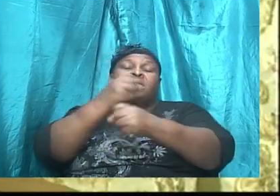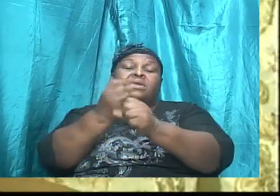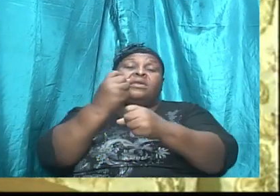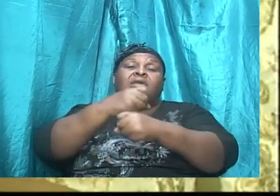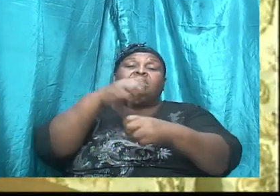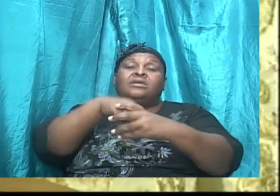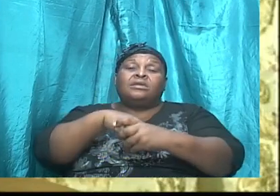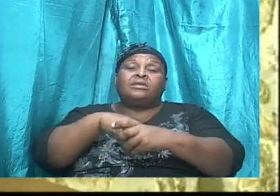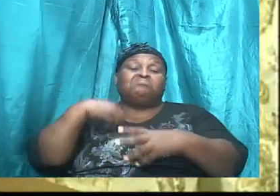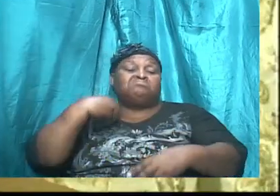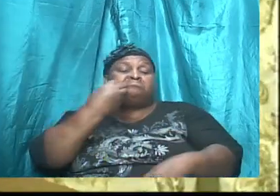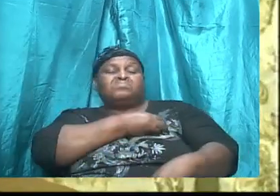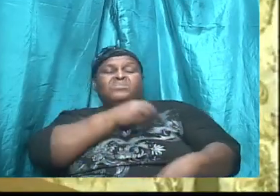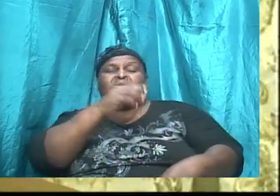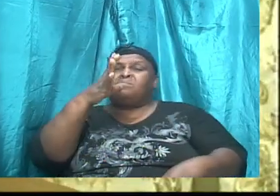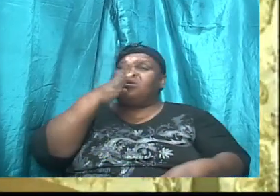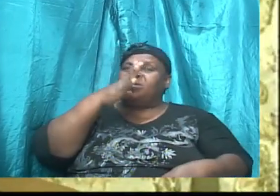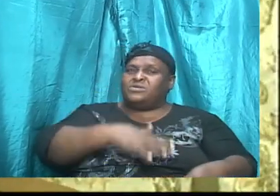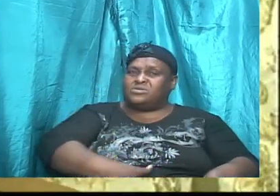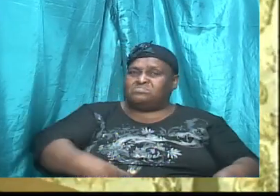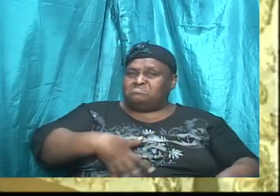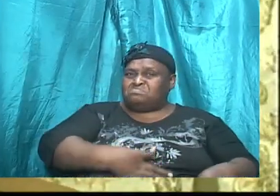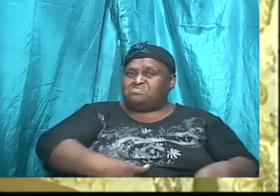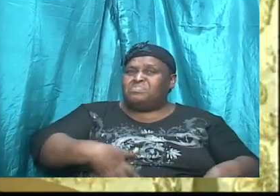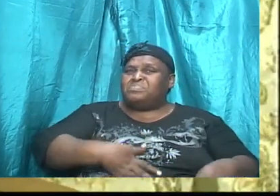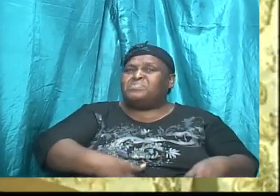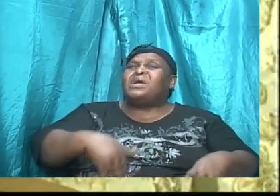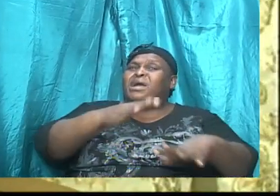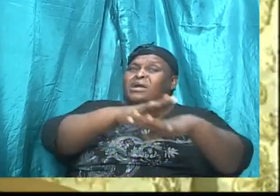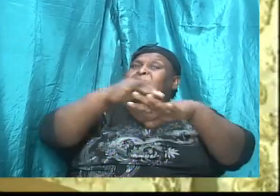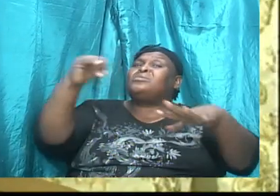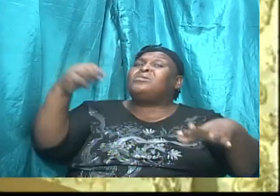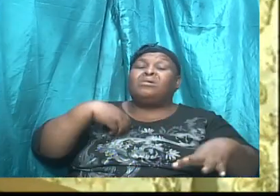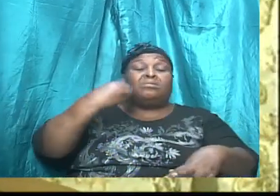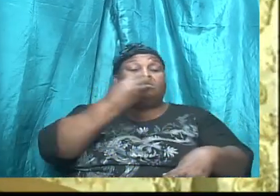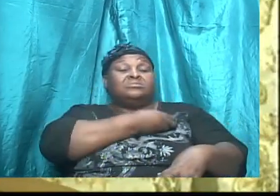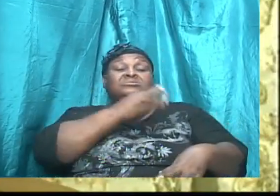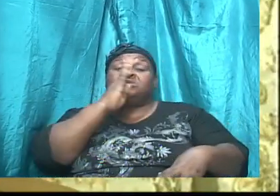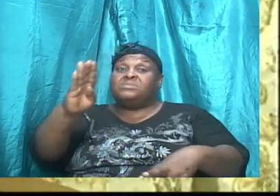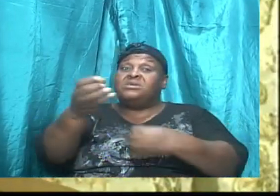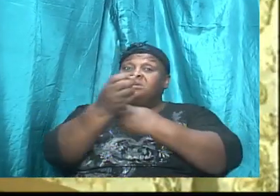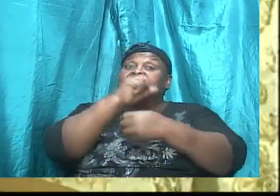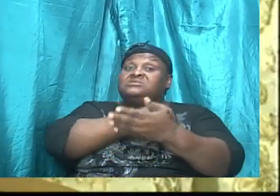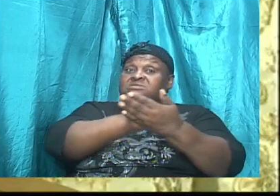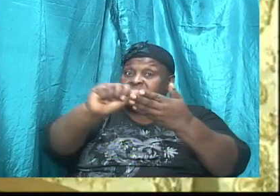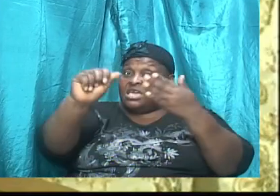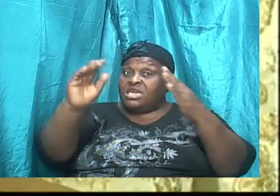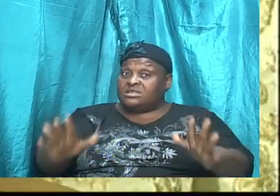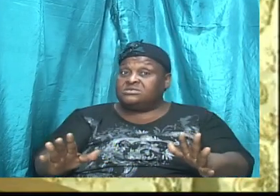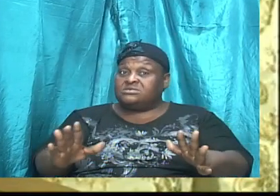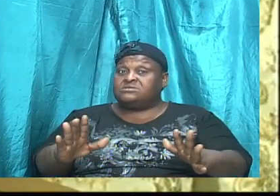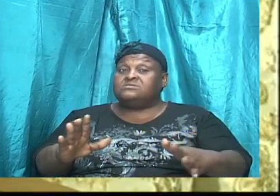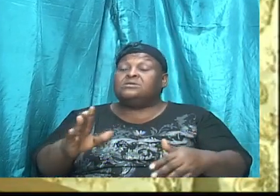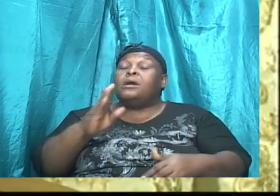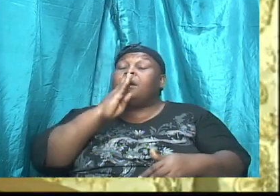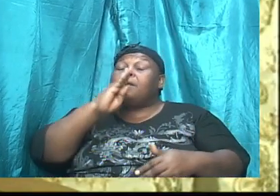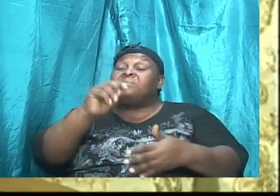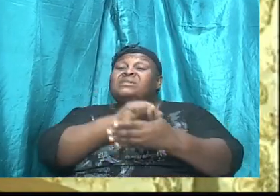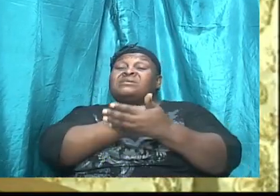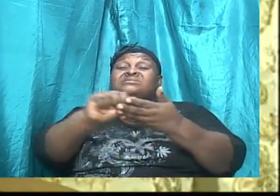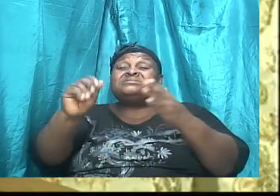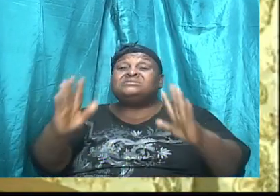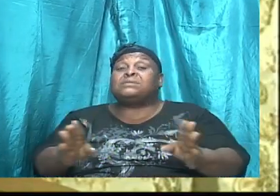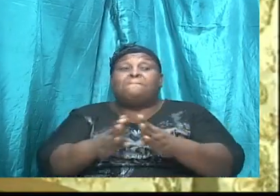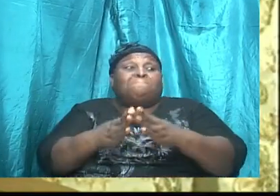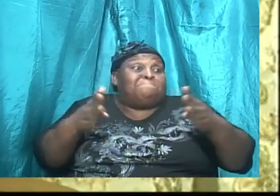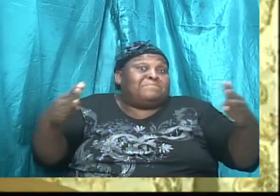womb and has ordained us to be a saint. And being a saint is a big thing. being